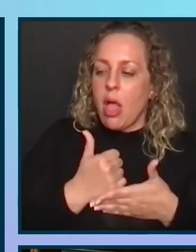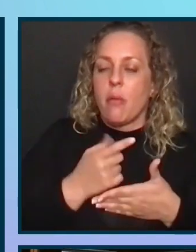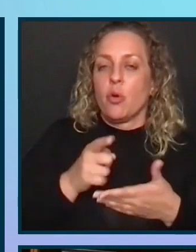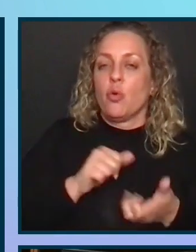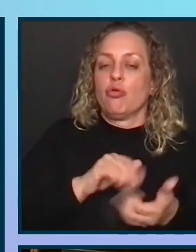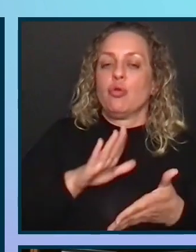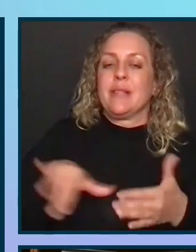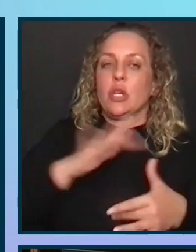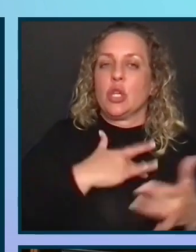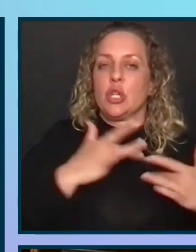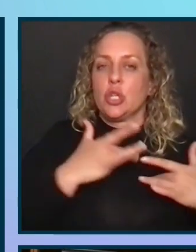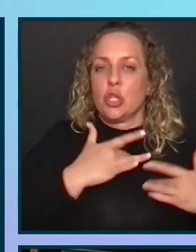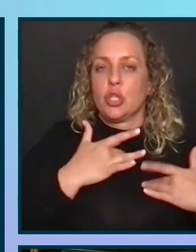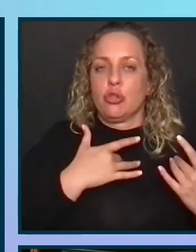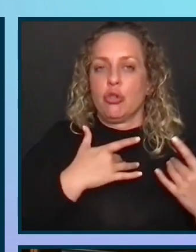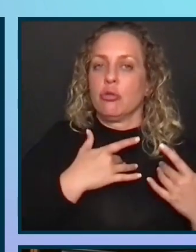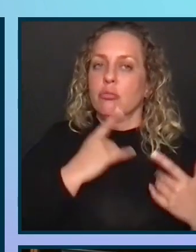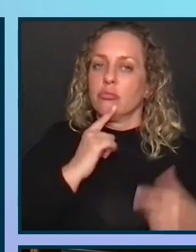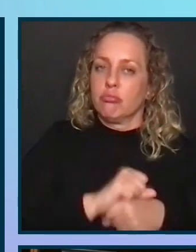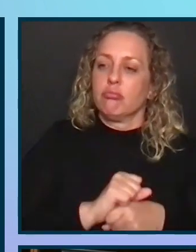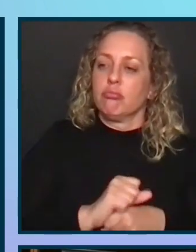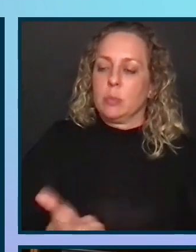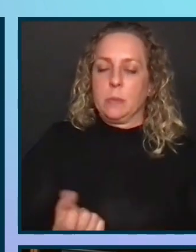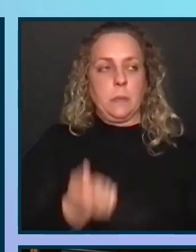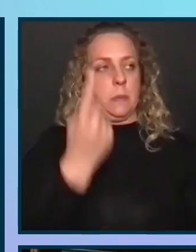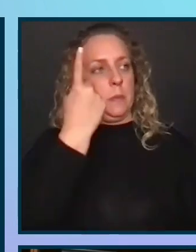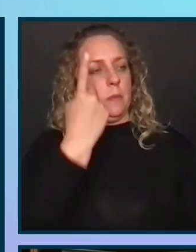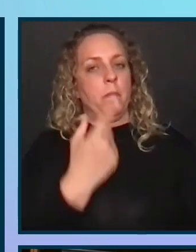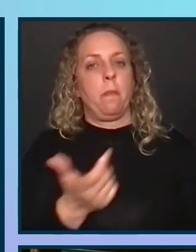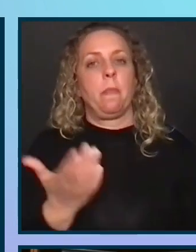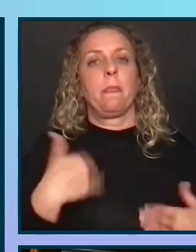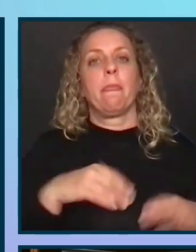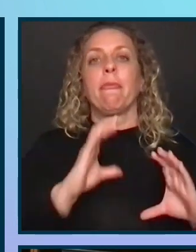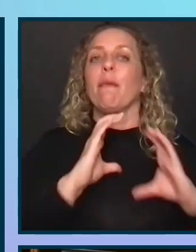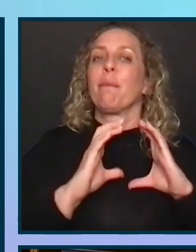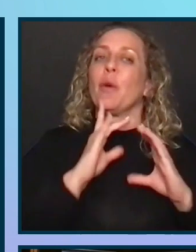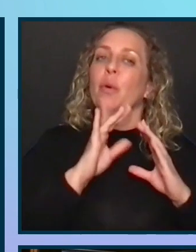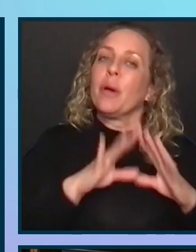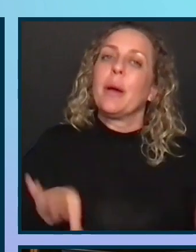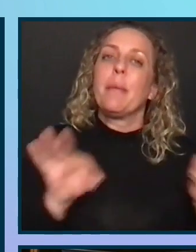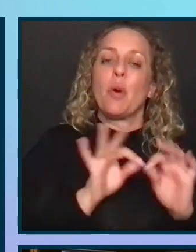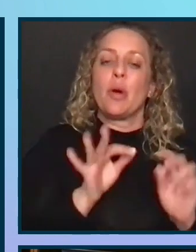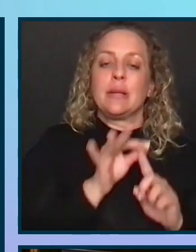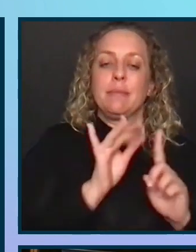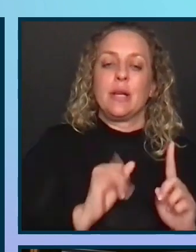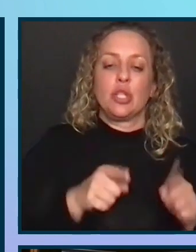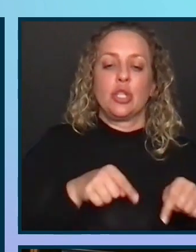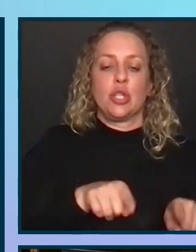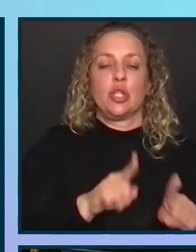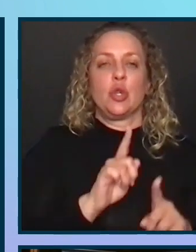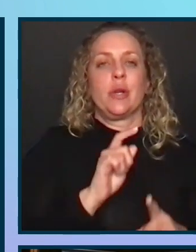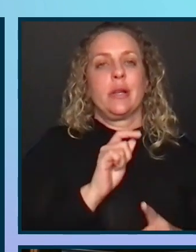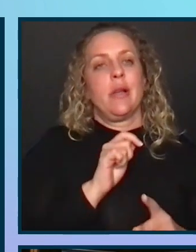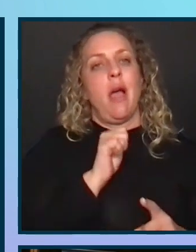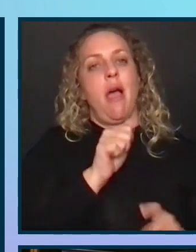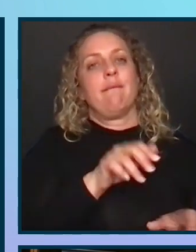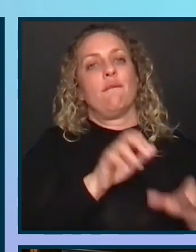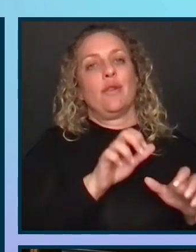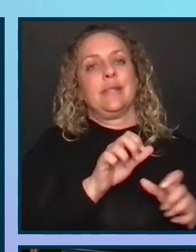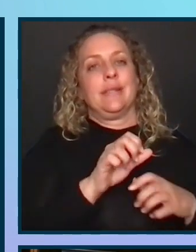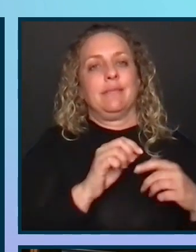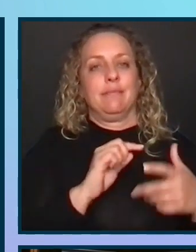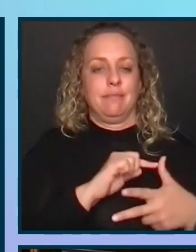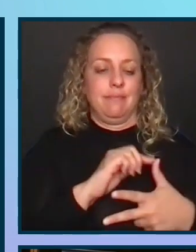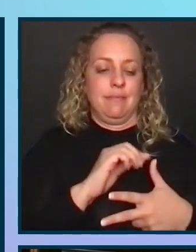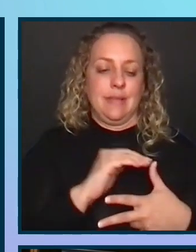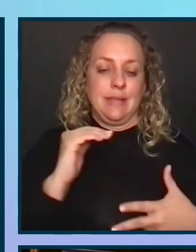address their concerns proactively. Communication is always important, but it's especially important during the unfreezing stage, so